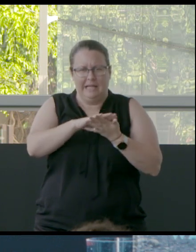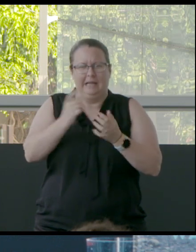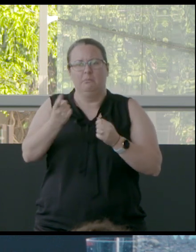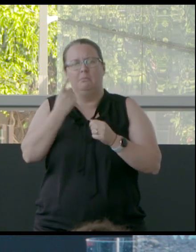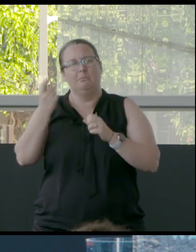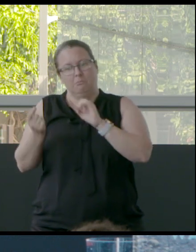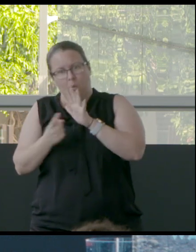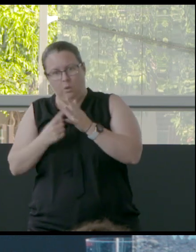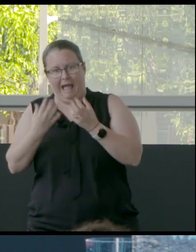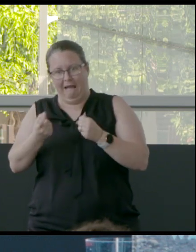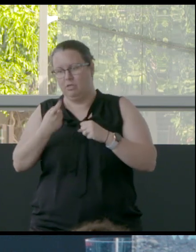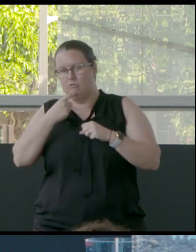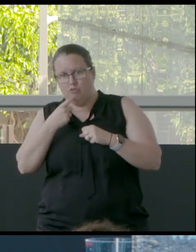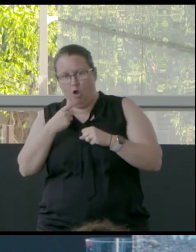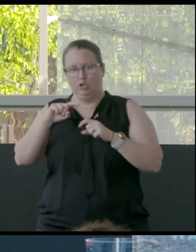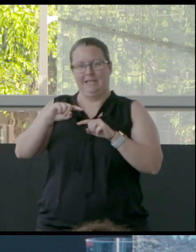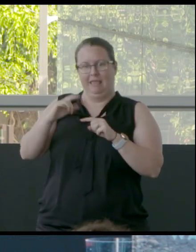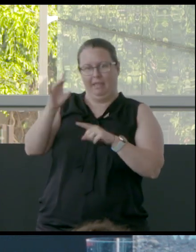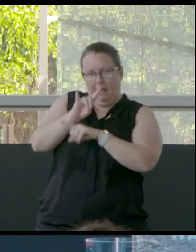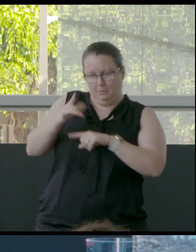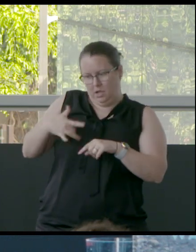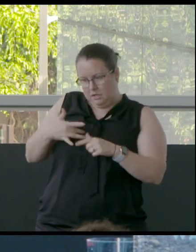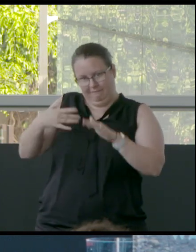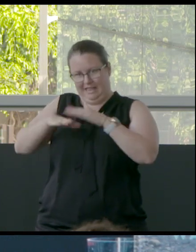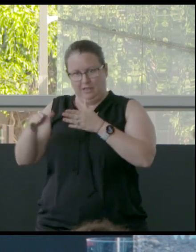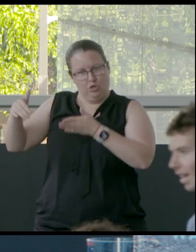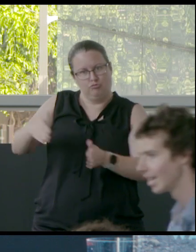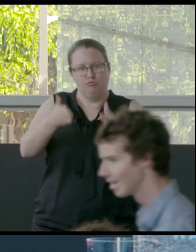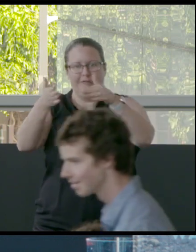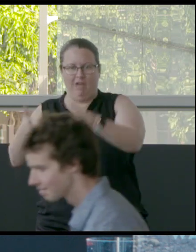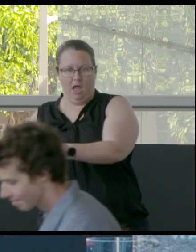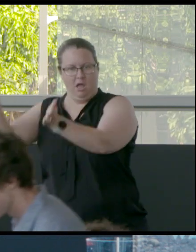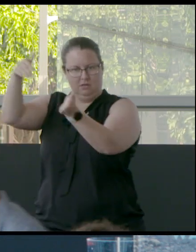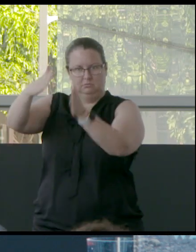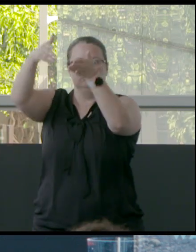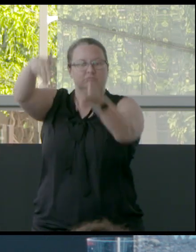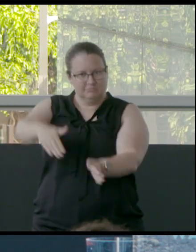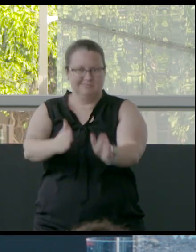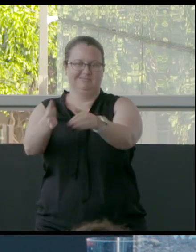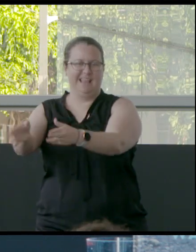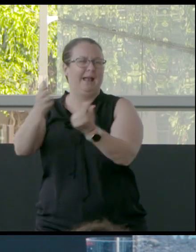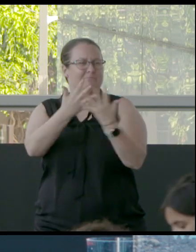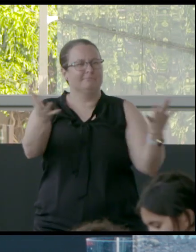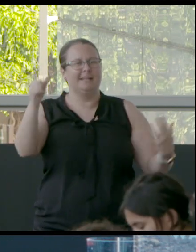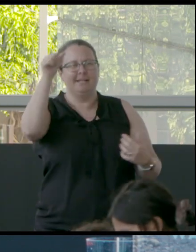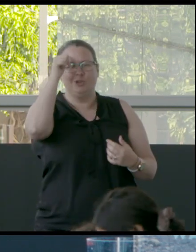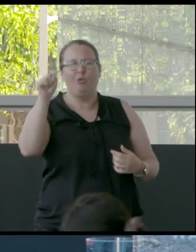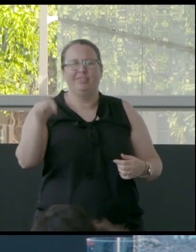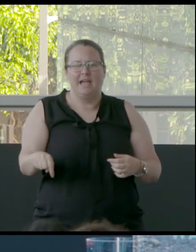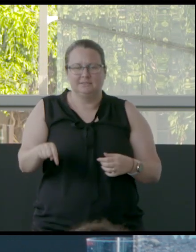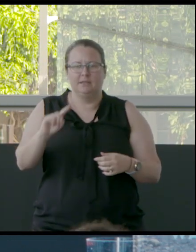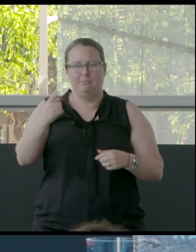of encourage the life in the river by sustainable practice. And many people know that, you know, sort of both